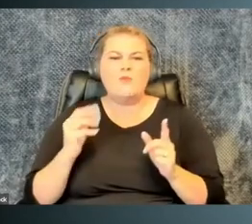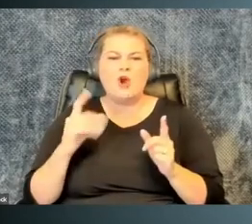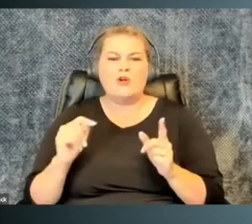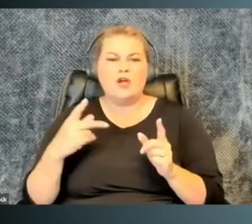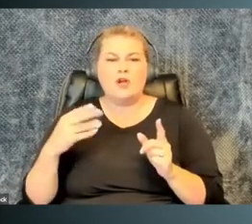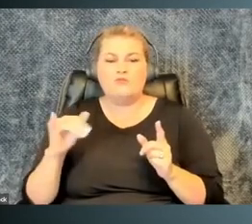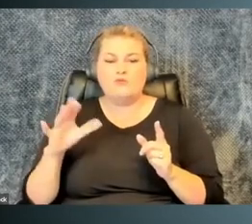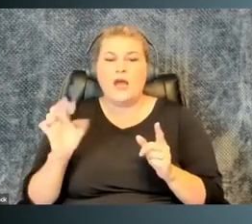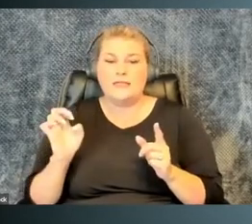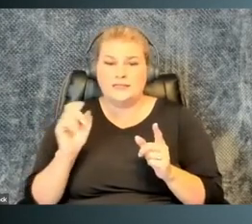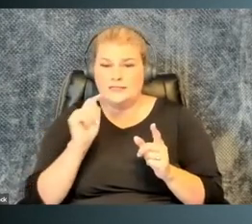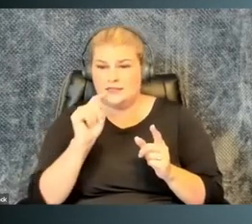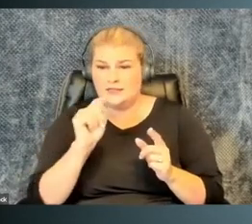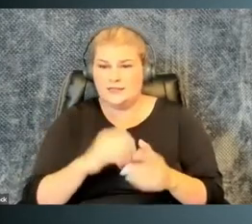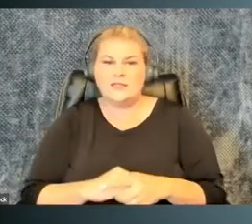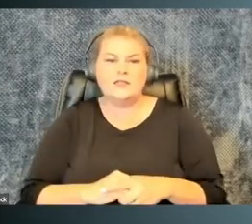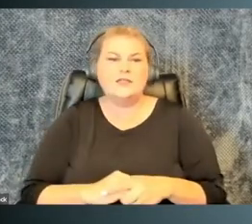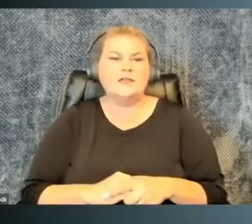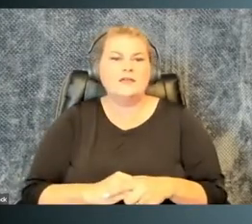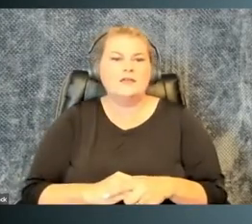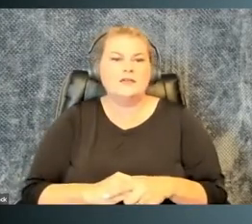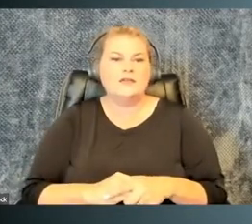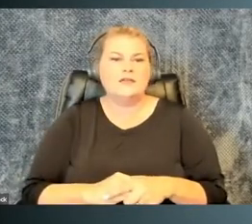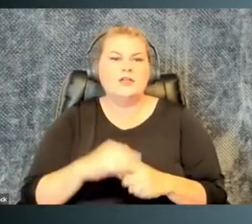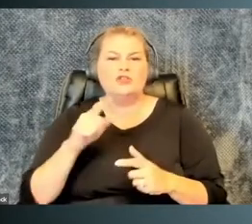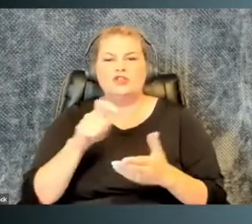disabled people. And Margaret Price,